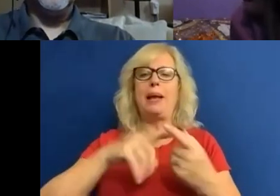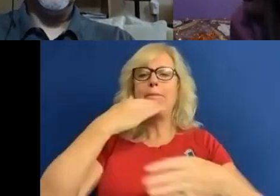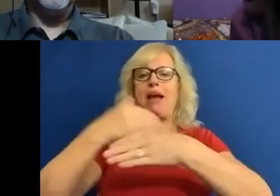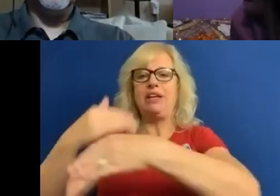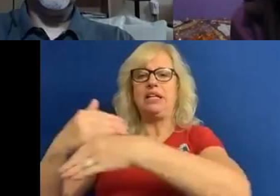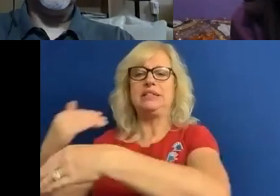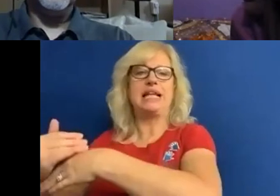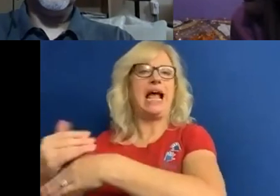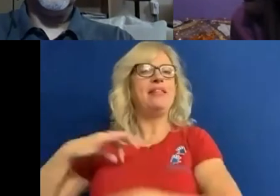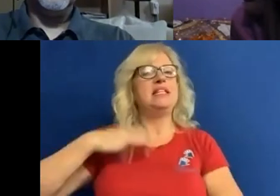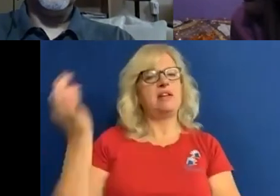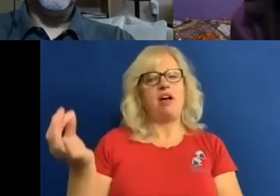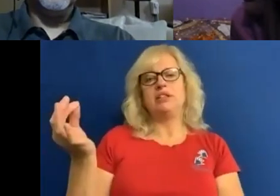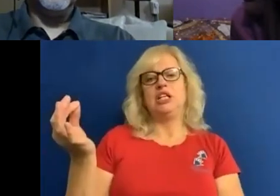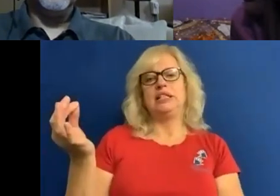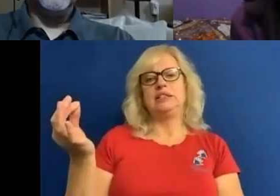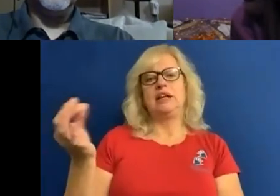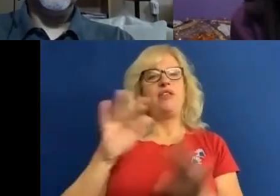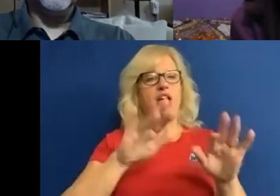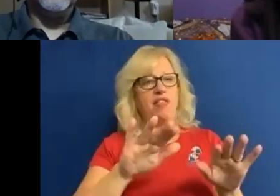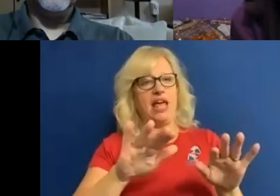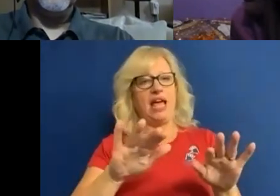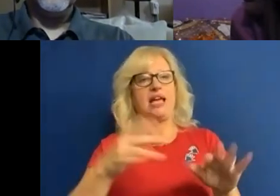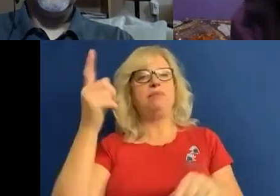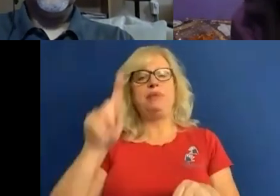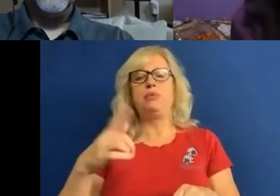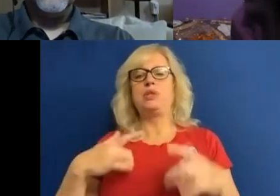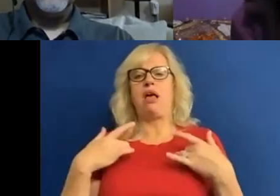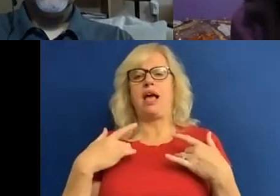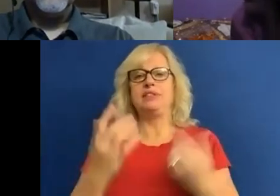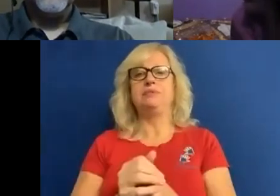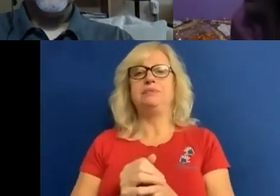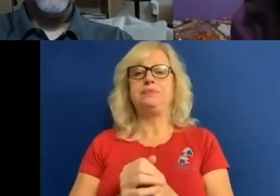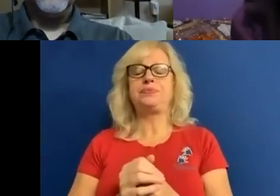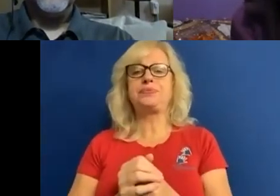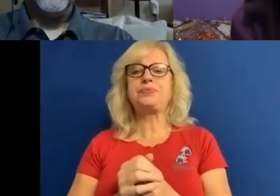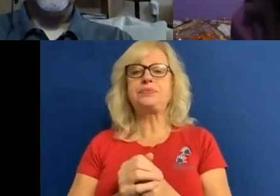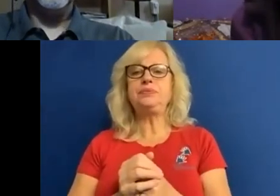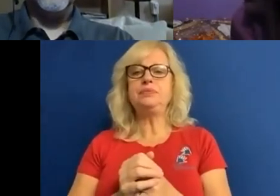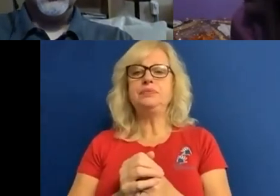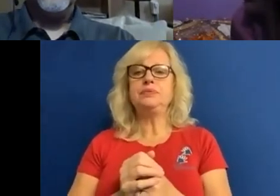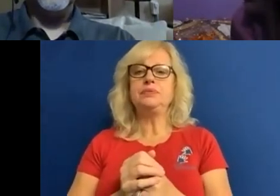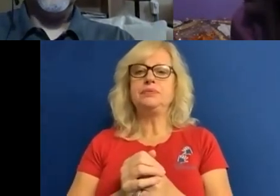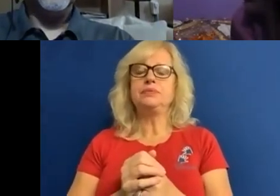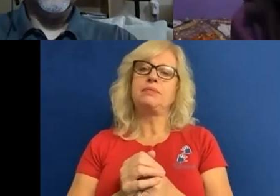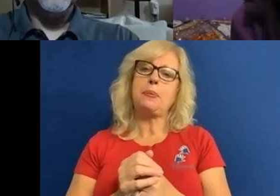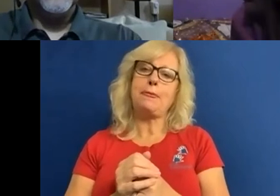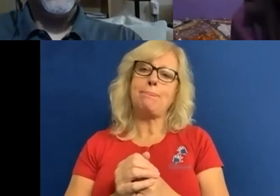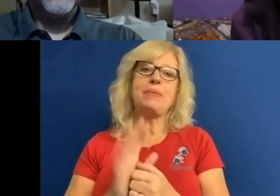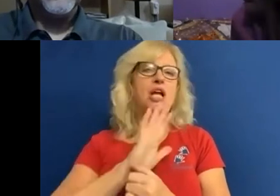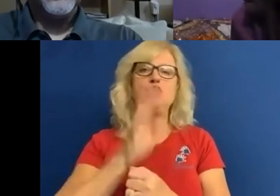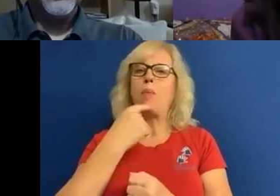that are present in people's lives. This featured, this didn't feature at all in the national disability strategy.